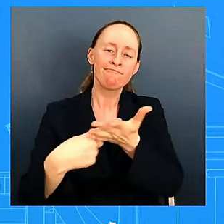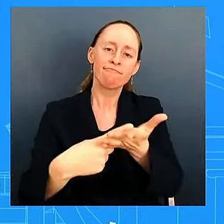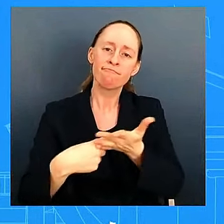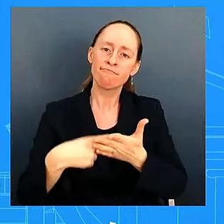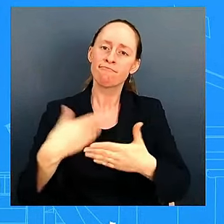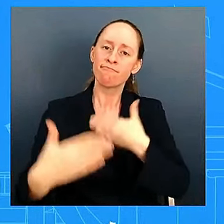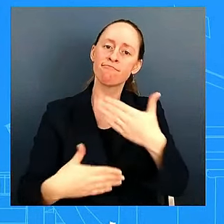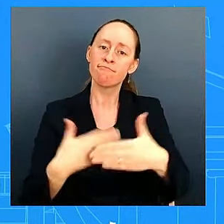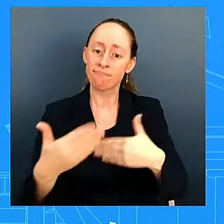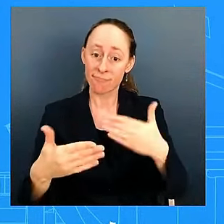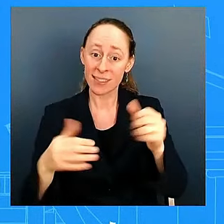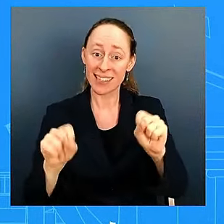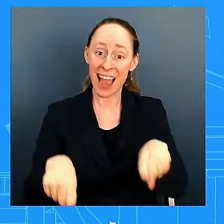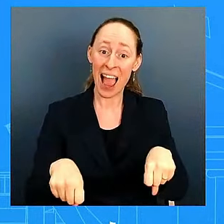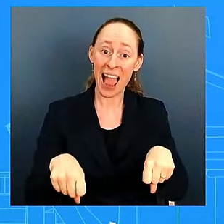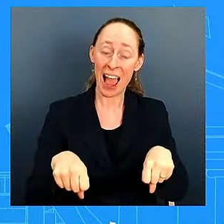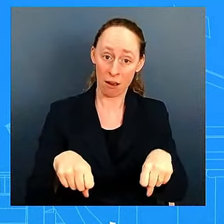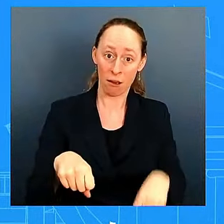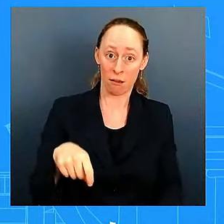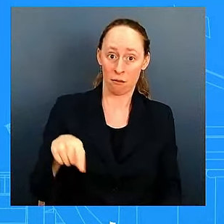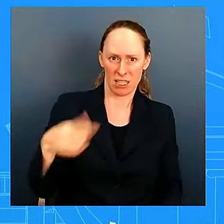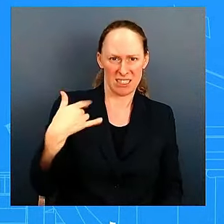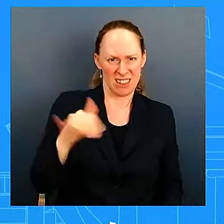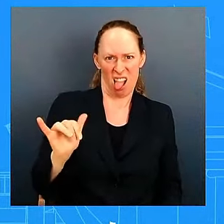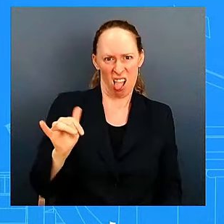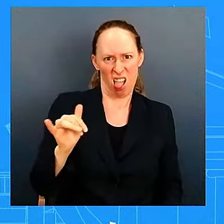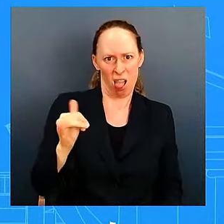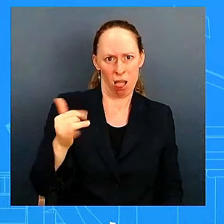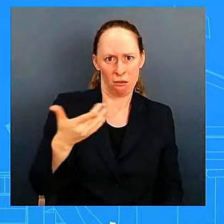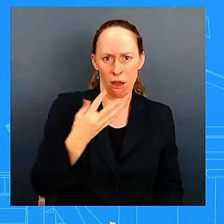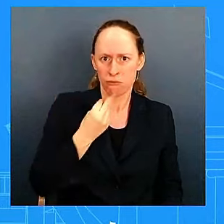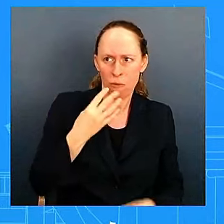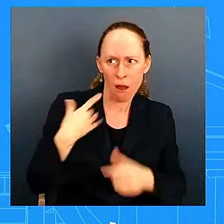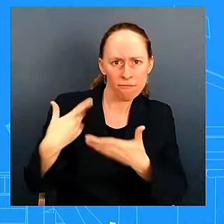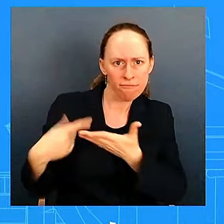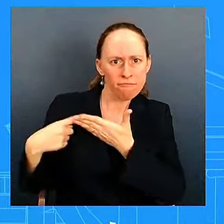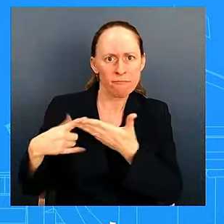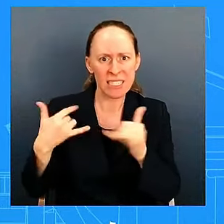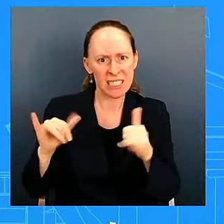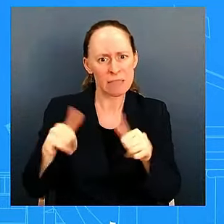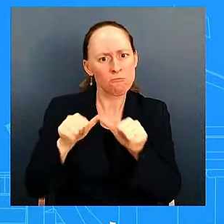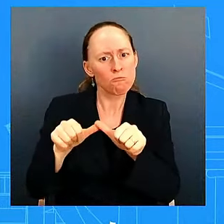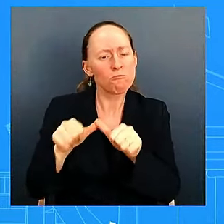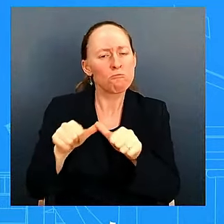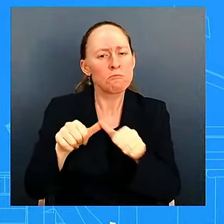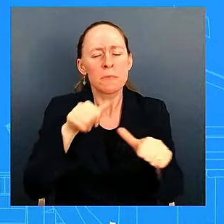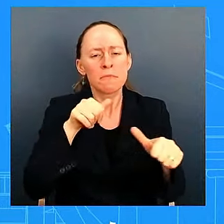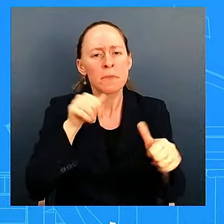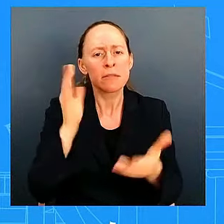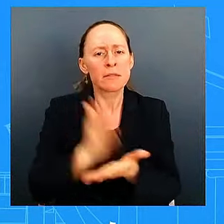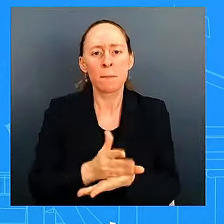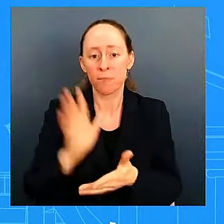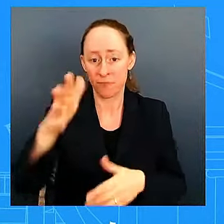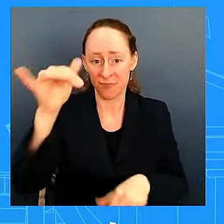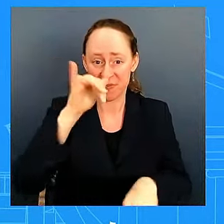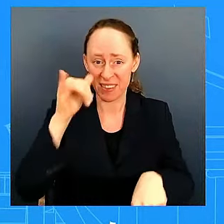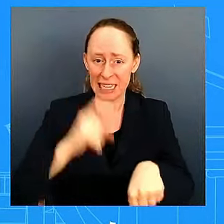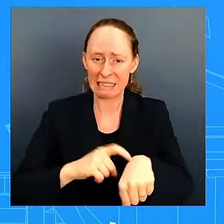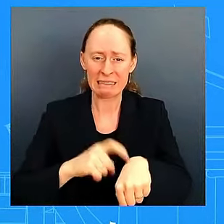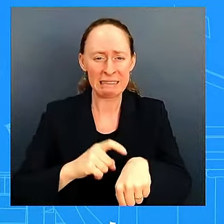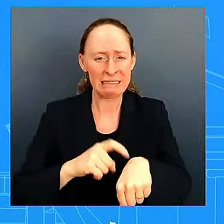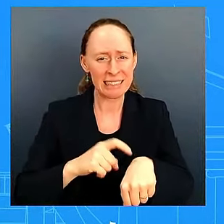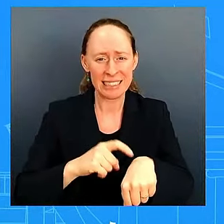stopped uh and so that's what you're going to continue to hear from us all right i think i have to wrap it up uh good